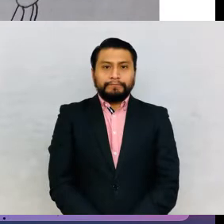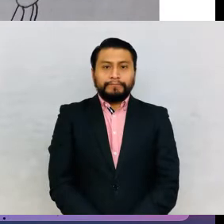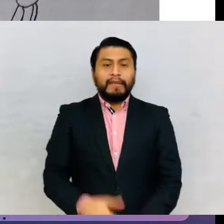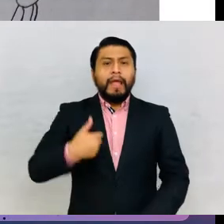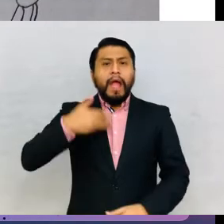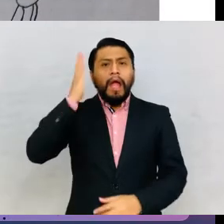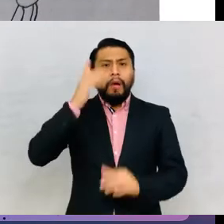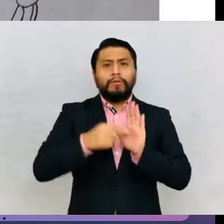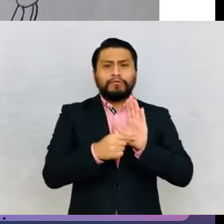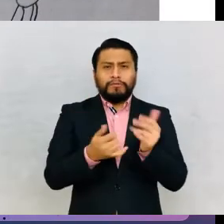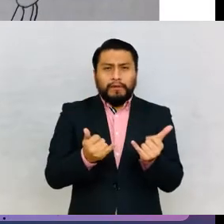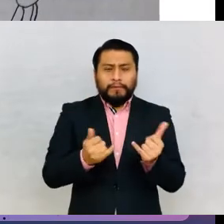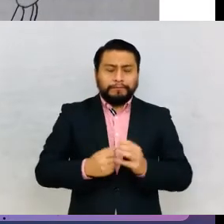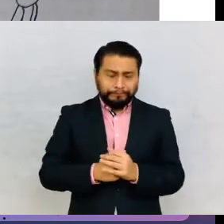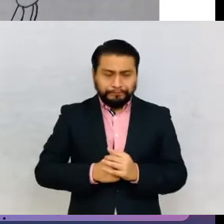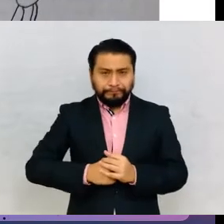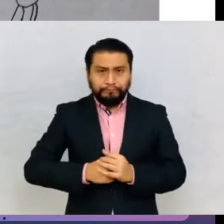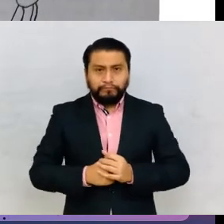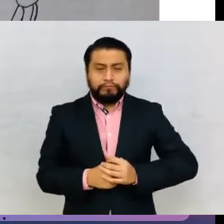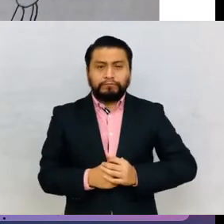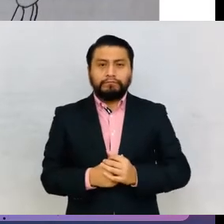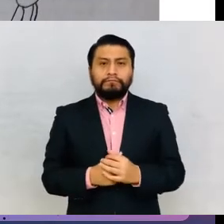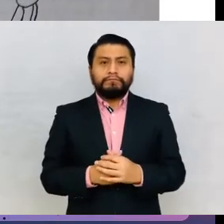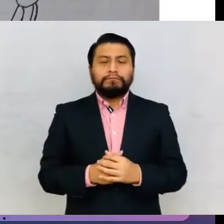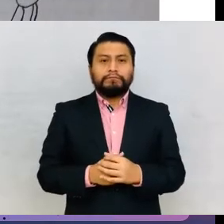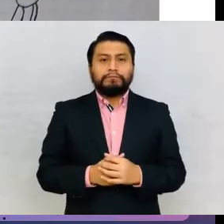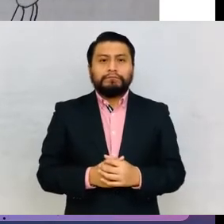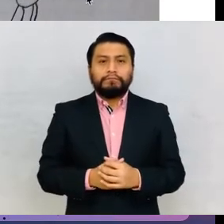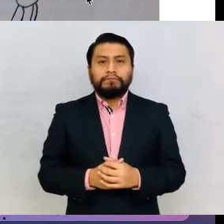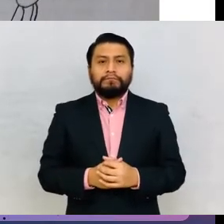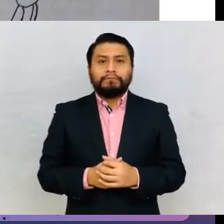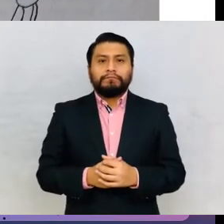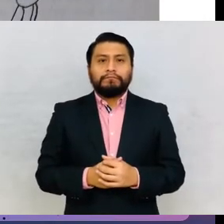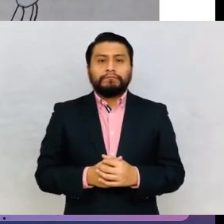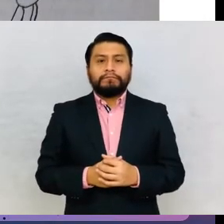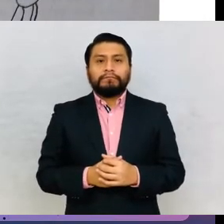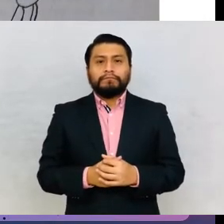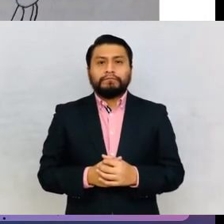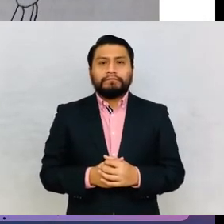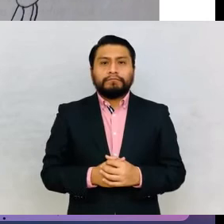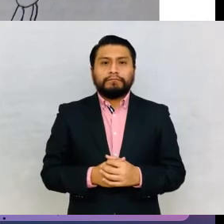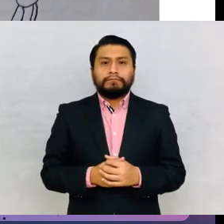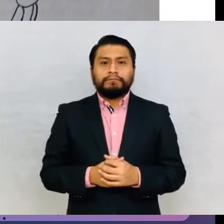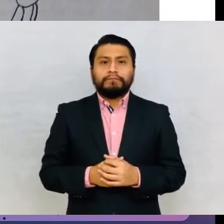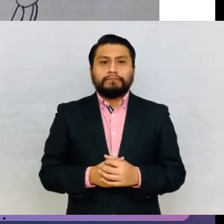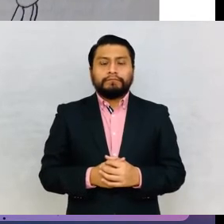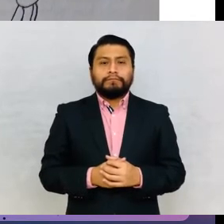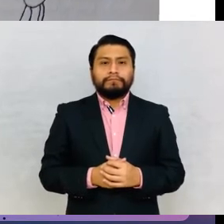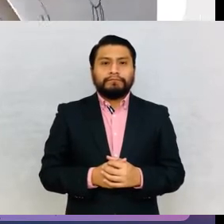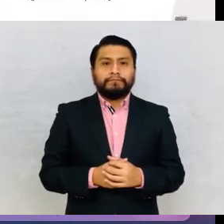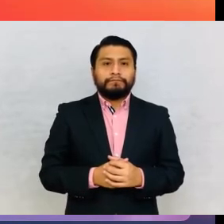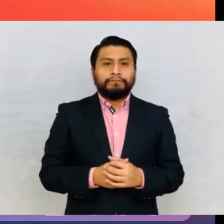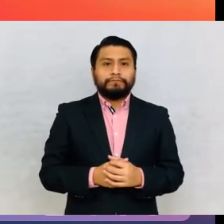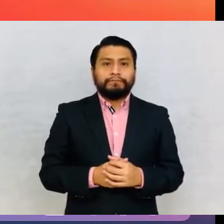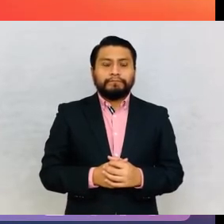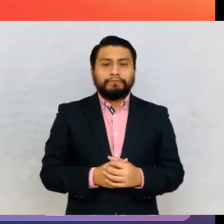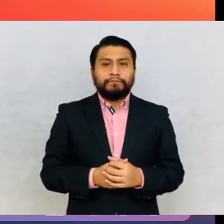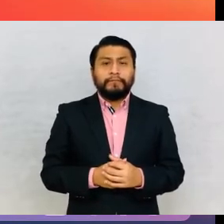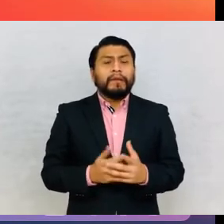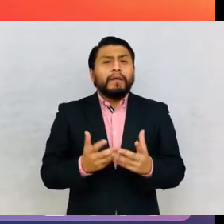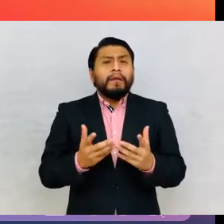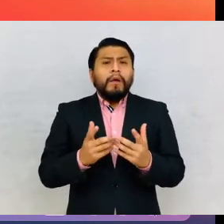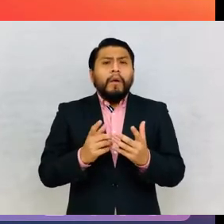I'm going to show you now, well, what is the materiality